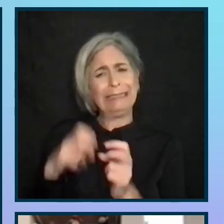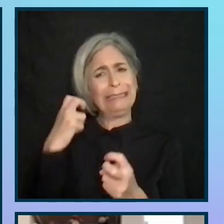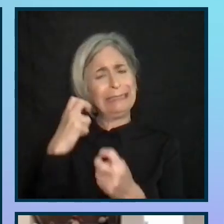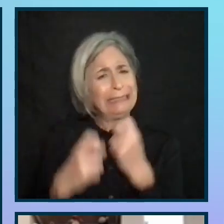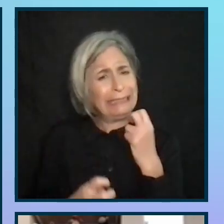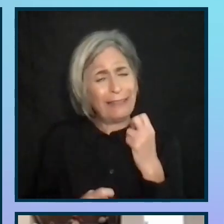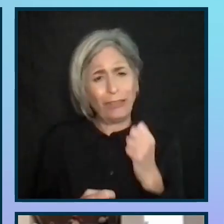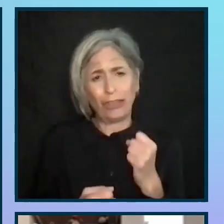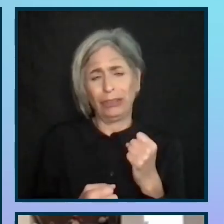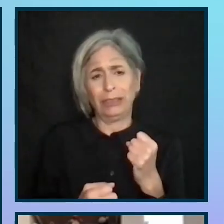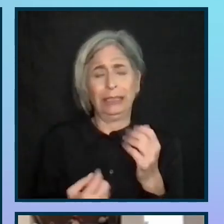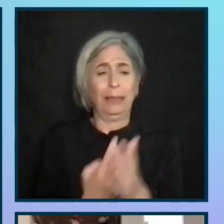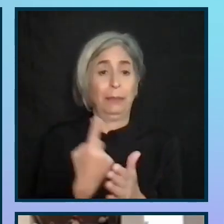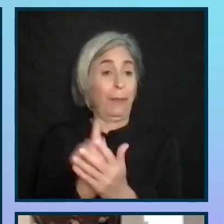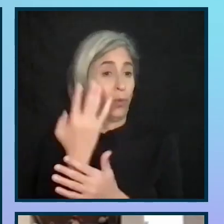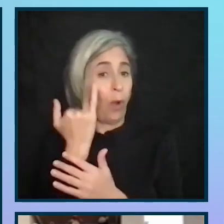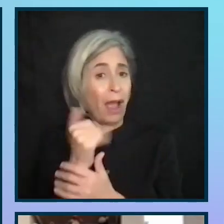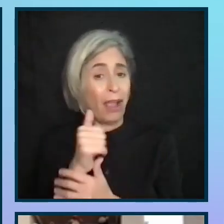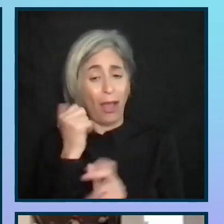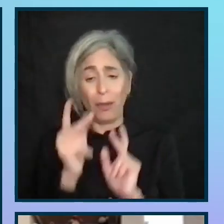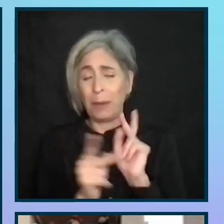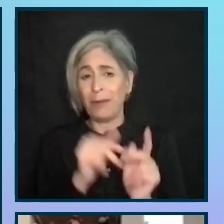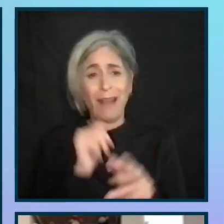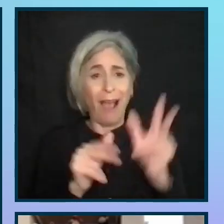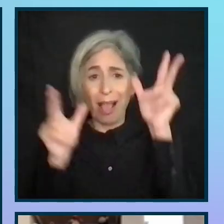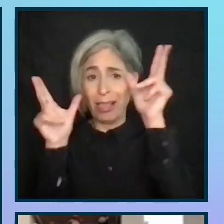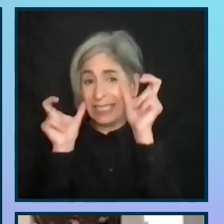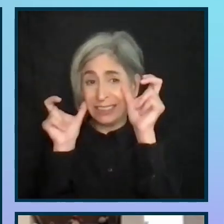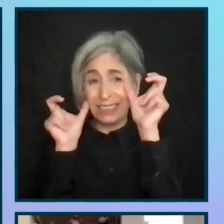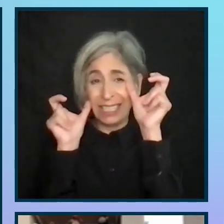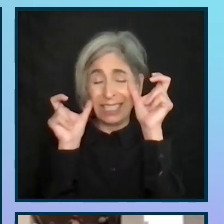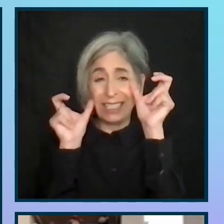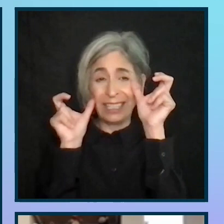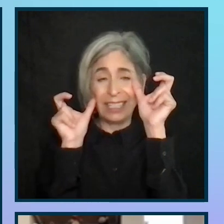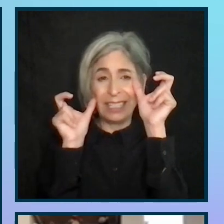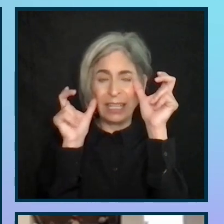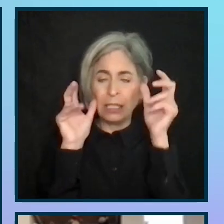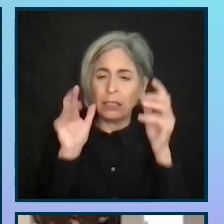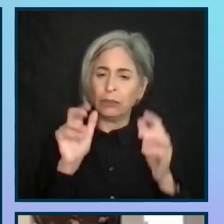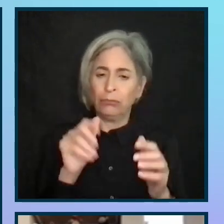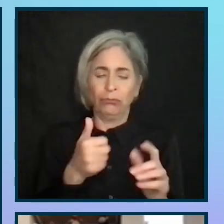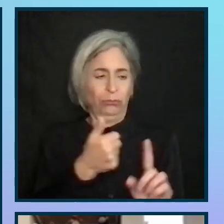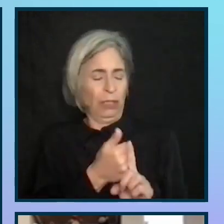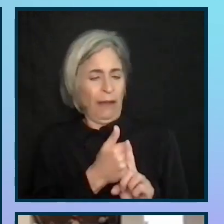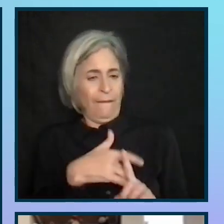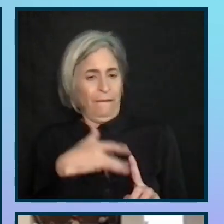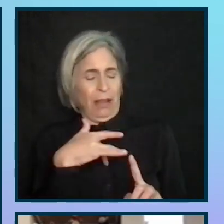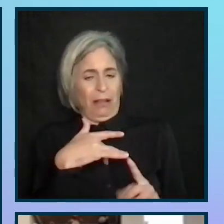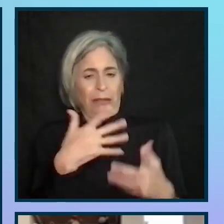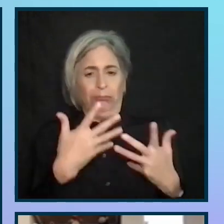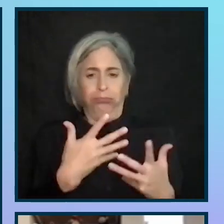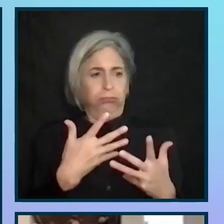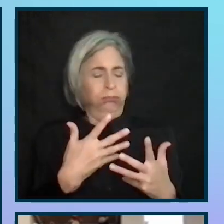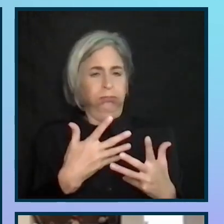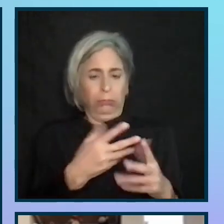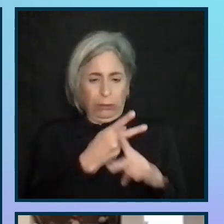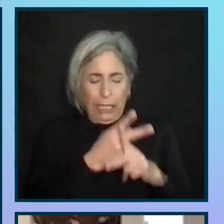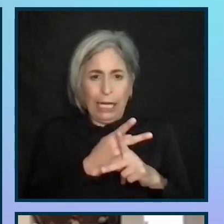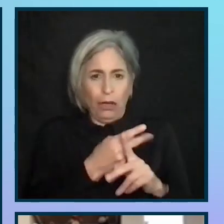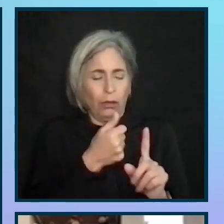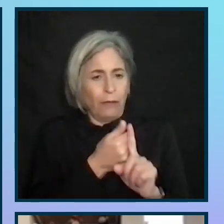nobody else is listening, is a big step to self-healing, to looking after yourself,